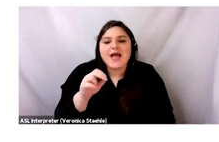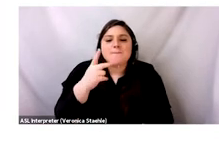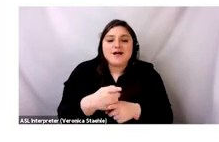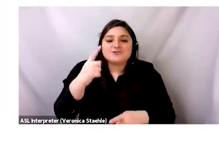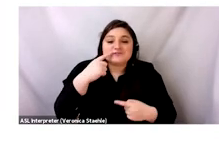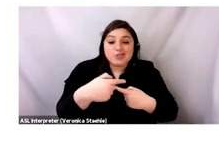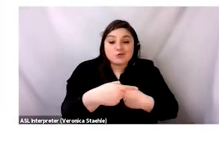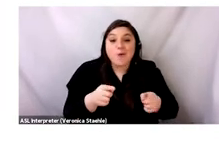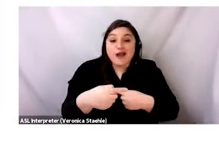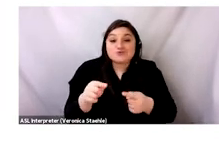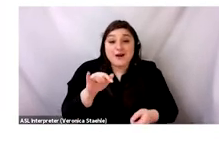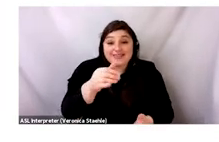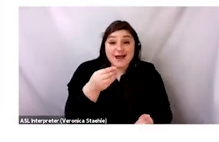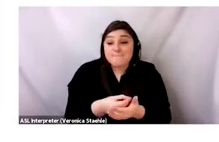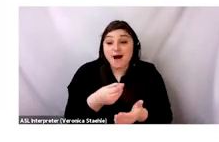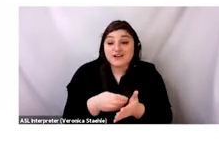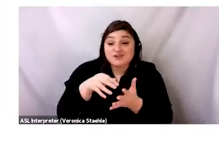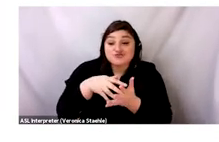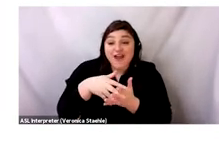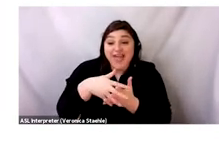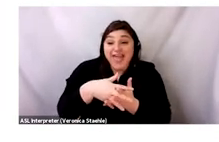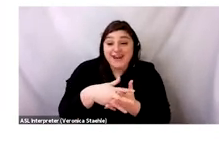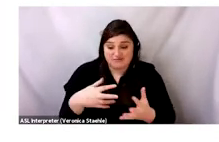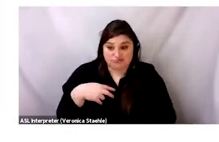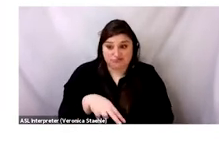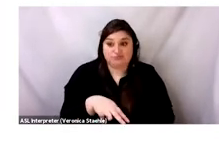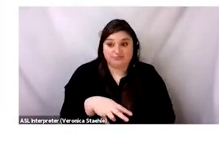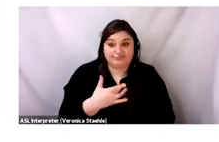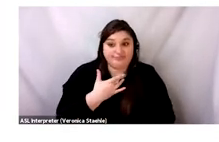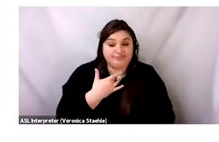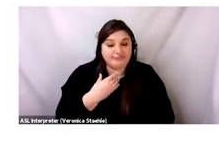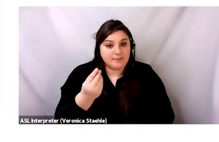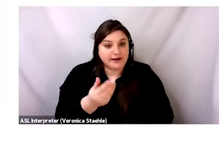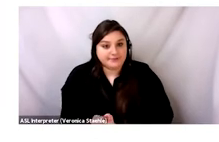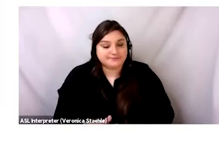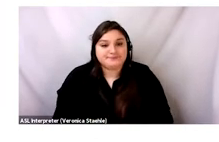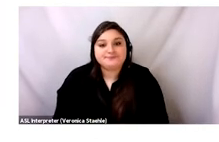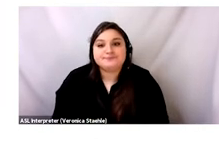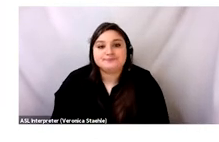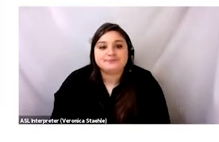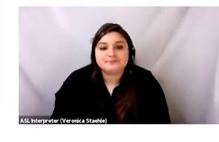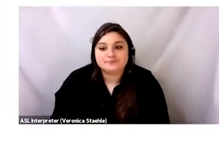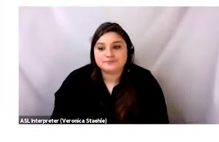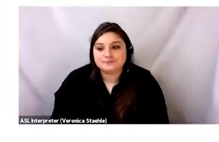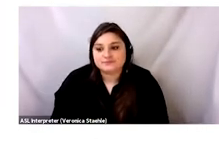and included in this are briquettes of shredded cash, so actually shredded money that we found at the landfill.